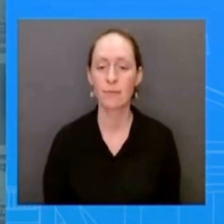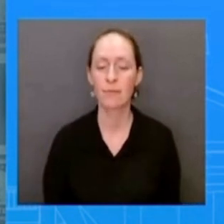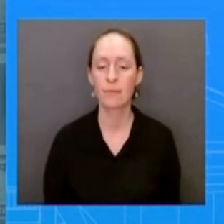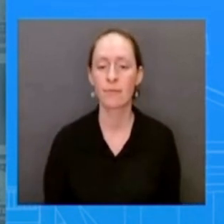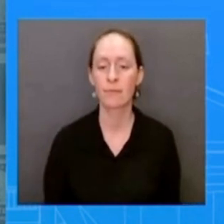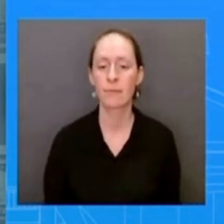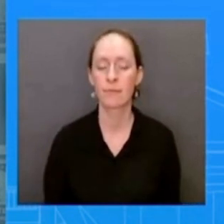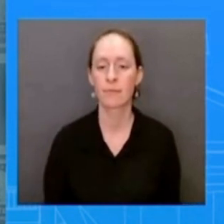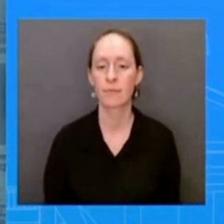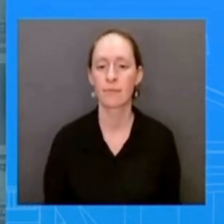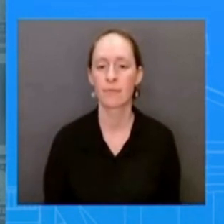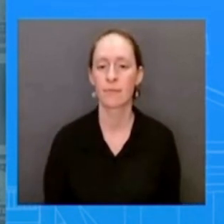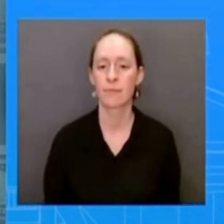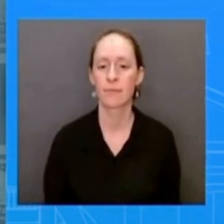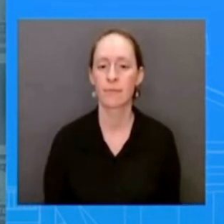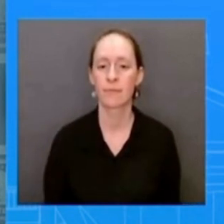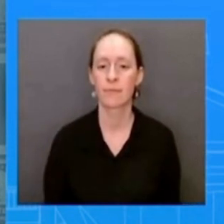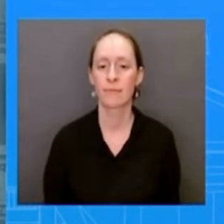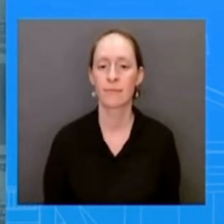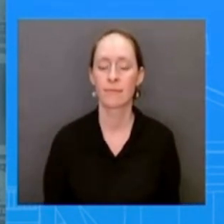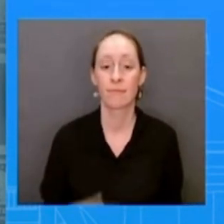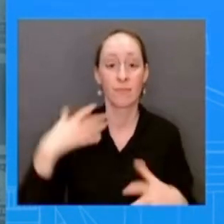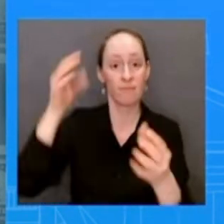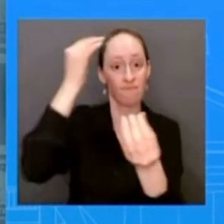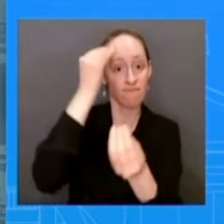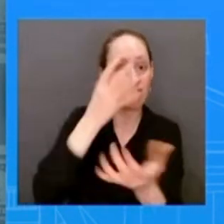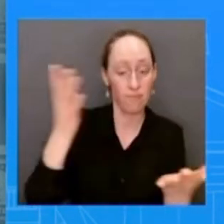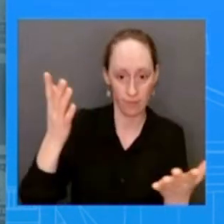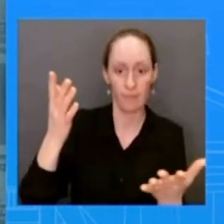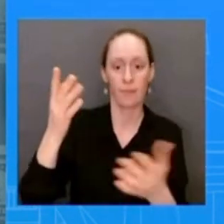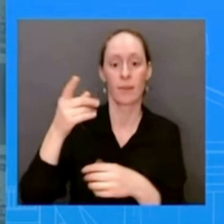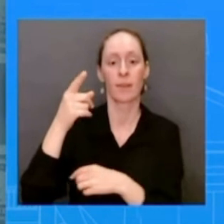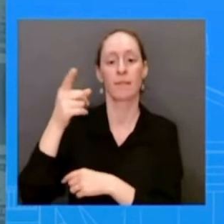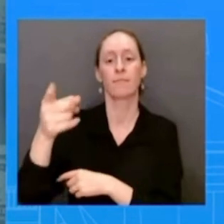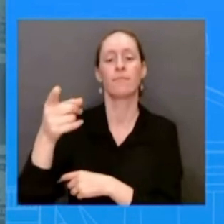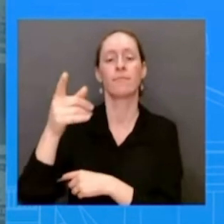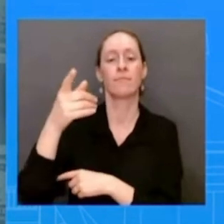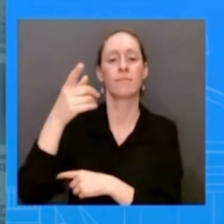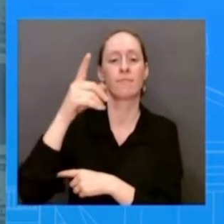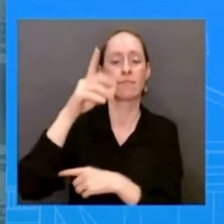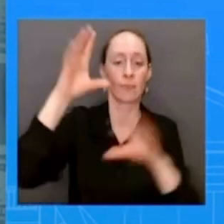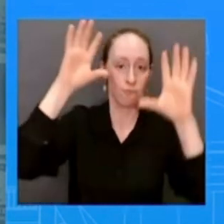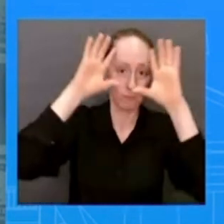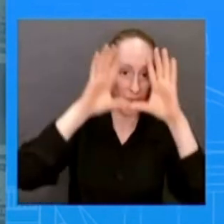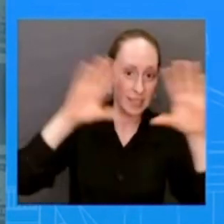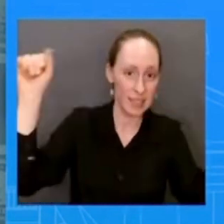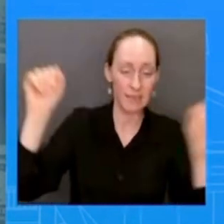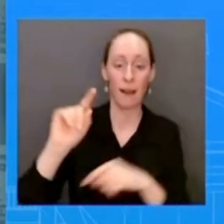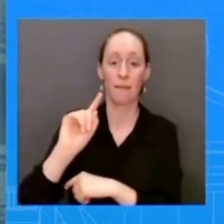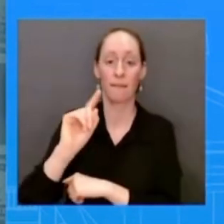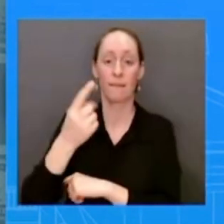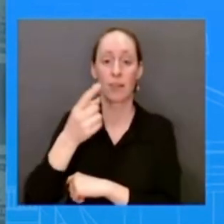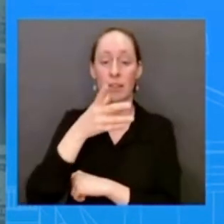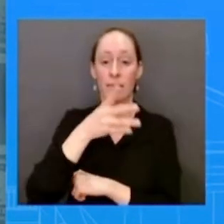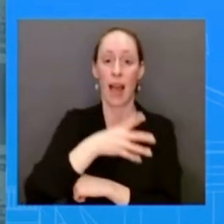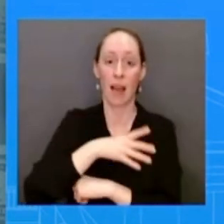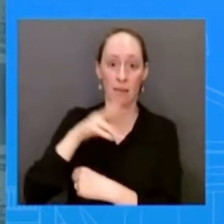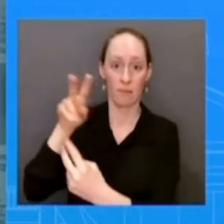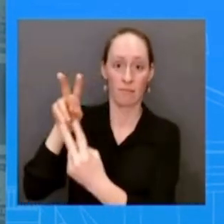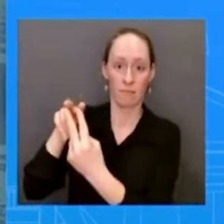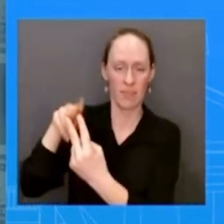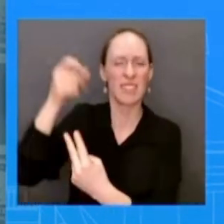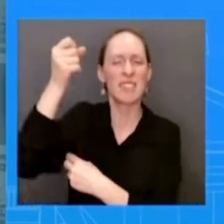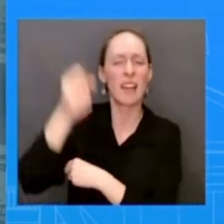of korea for a state visit in the united states the visit will include a state dinner will be the second state